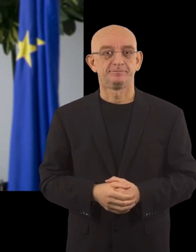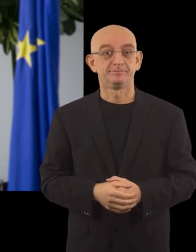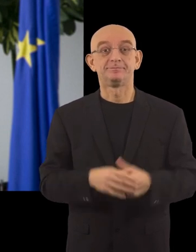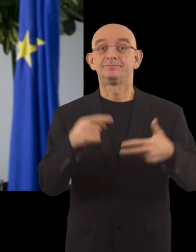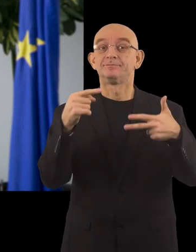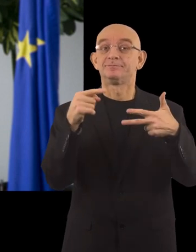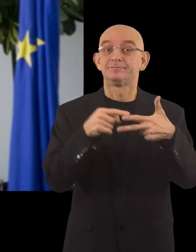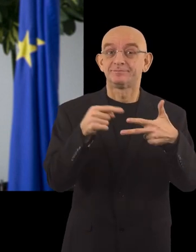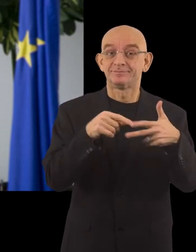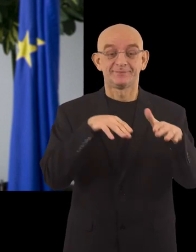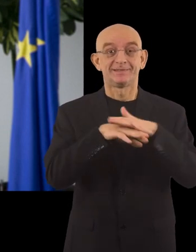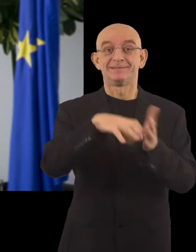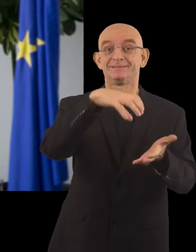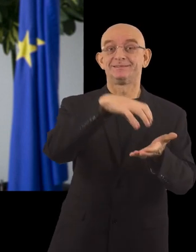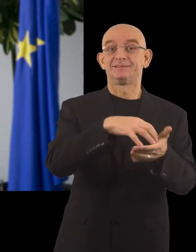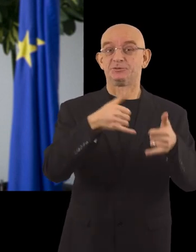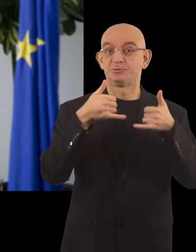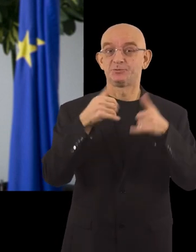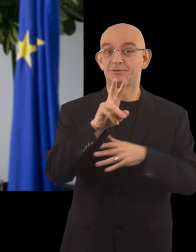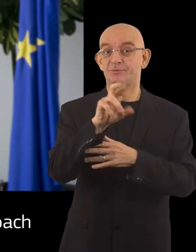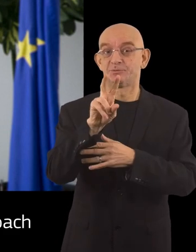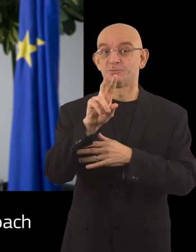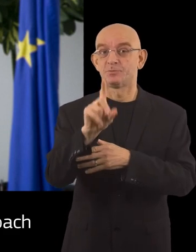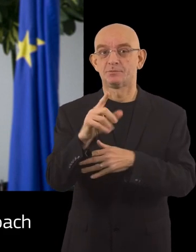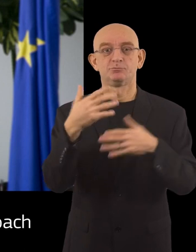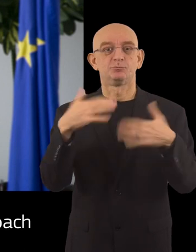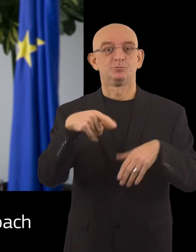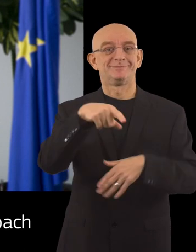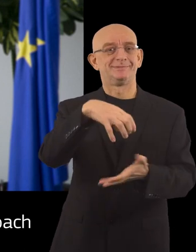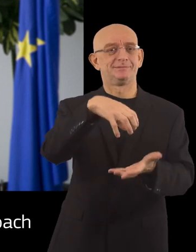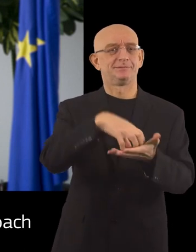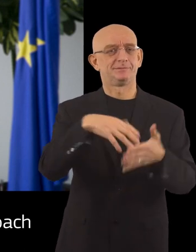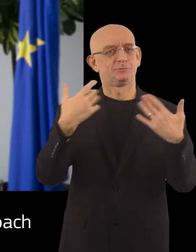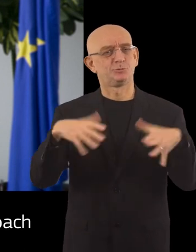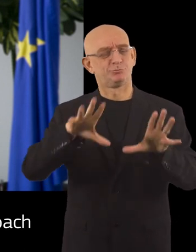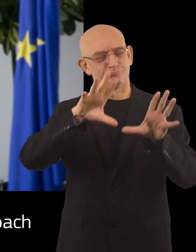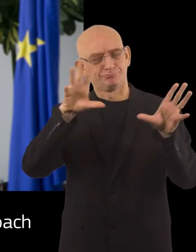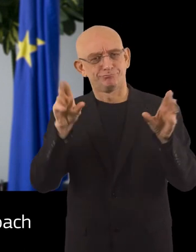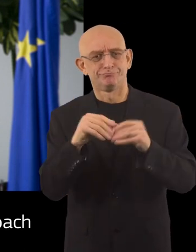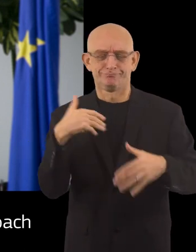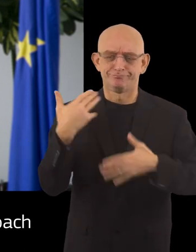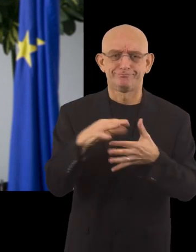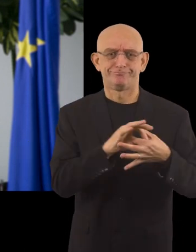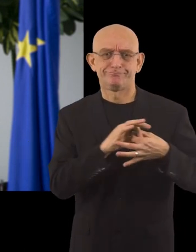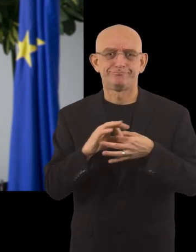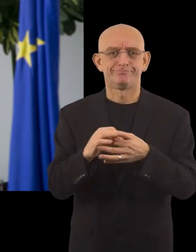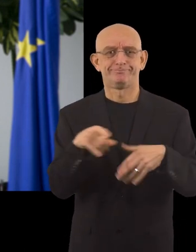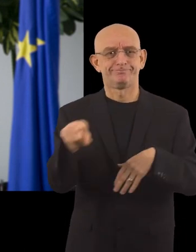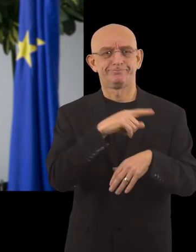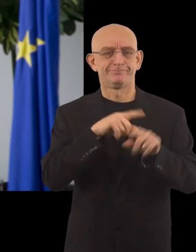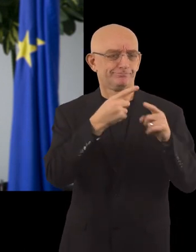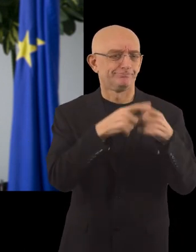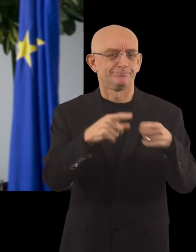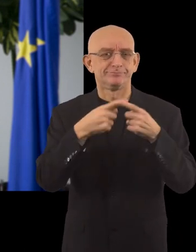The second place winner of the Access City Award 2021 is a city which has a comprehensive approach and which